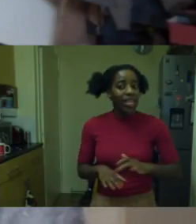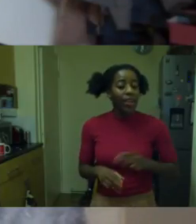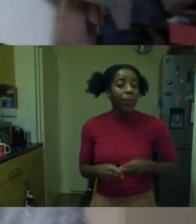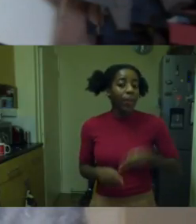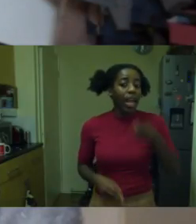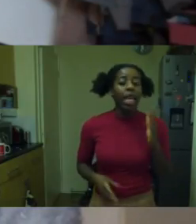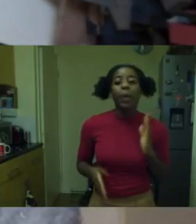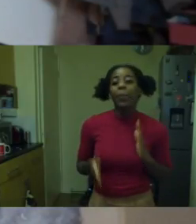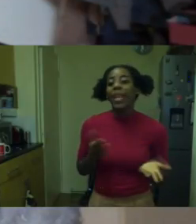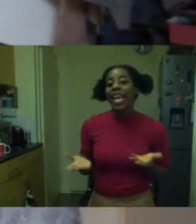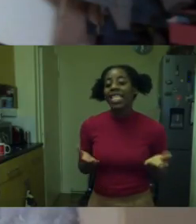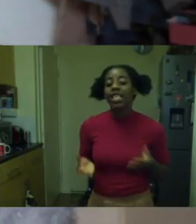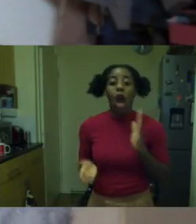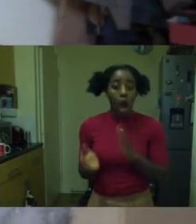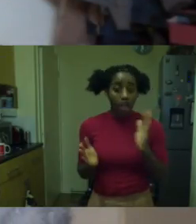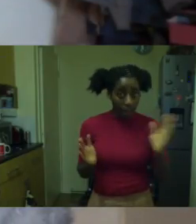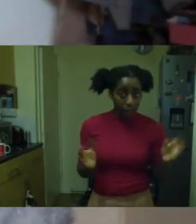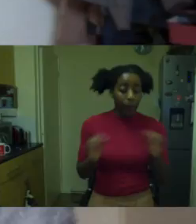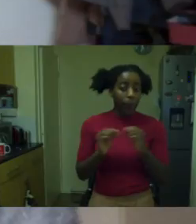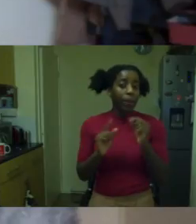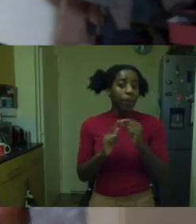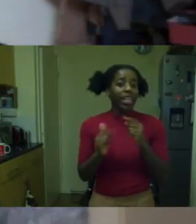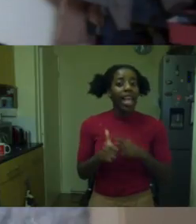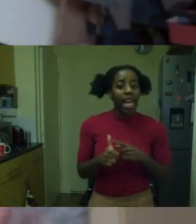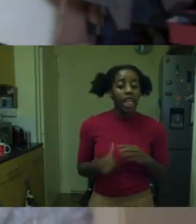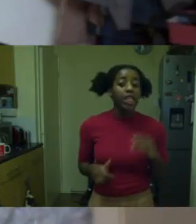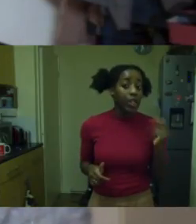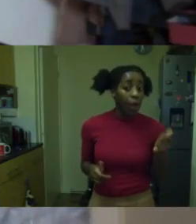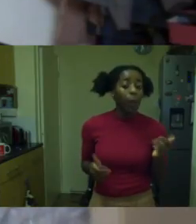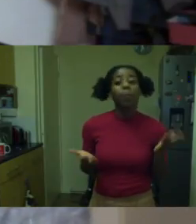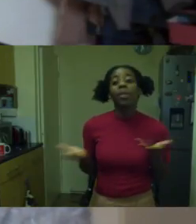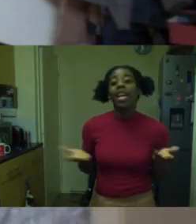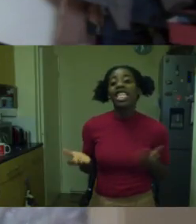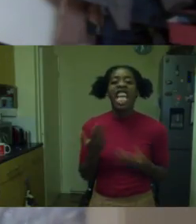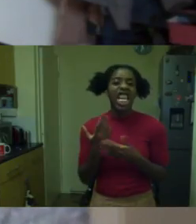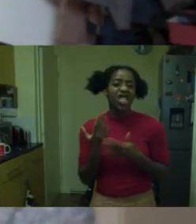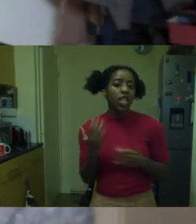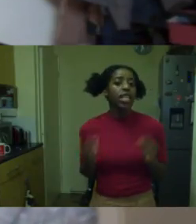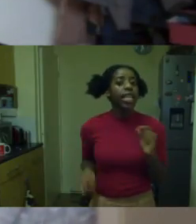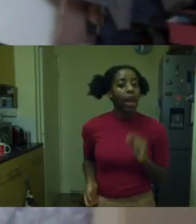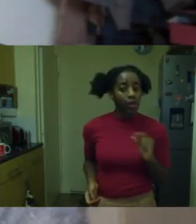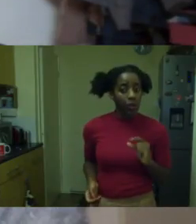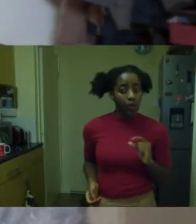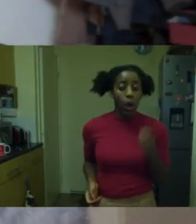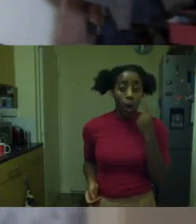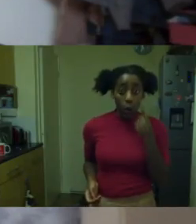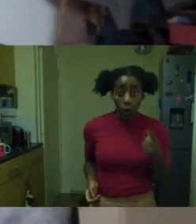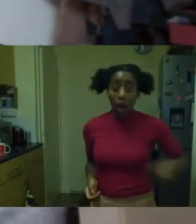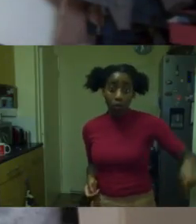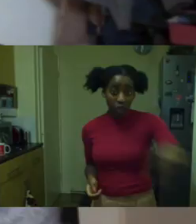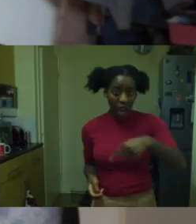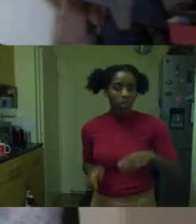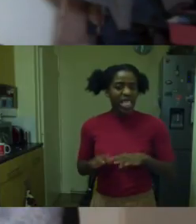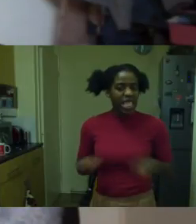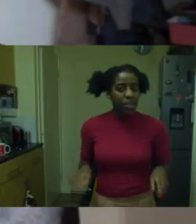Plays Archive. A few of the plays as well do have Asian characters so you might want to look around that as well even if you're not black. So yeah, you go to the